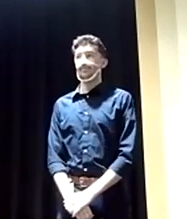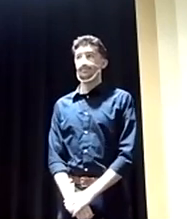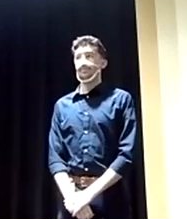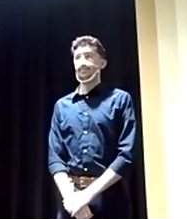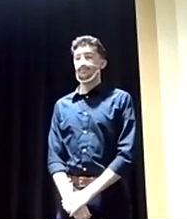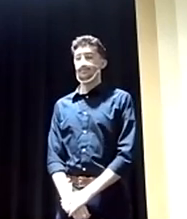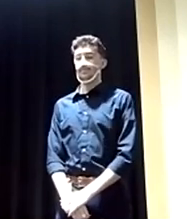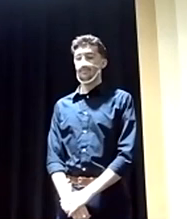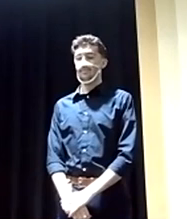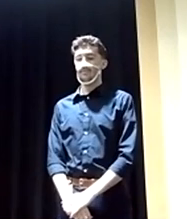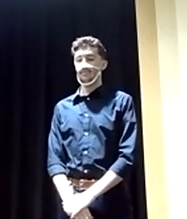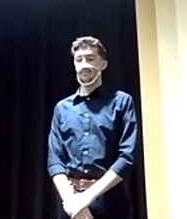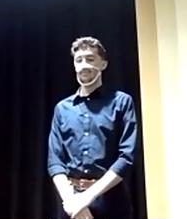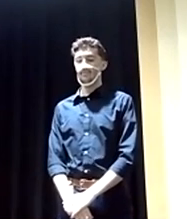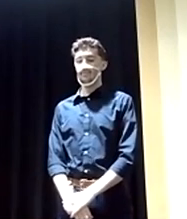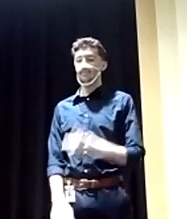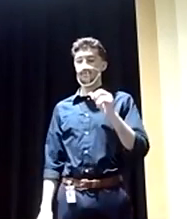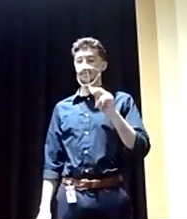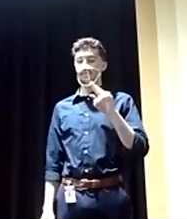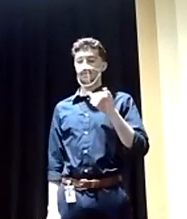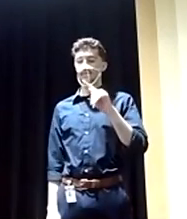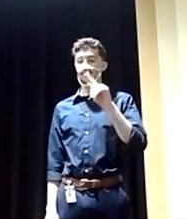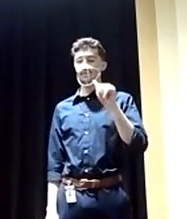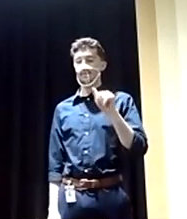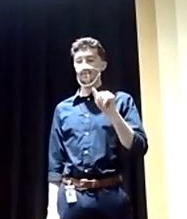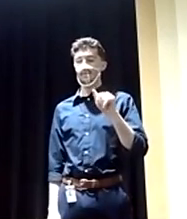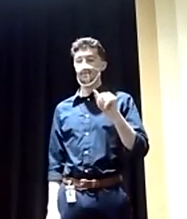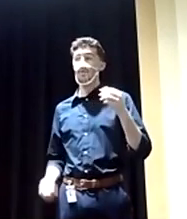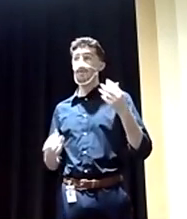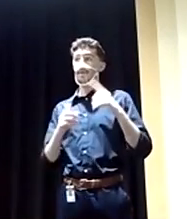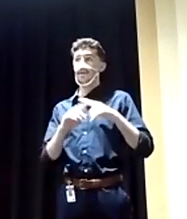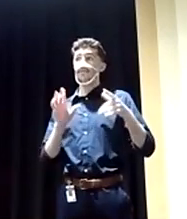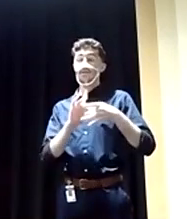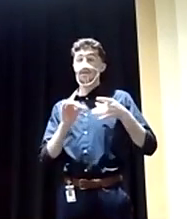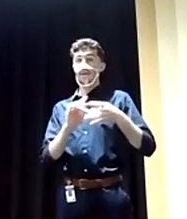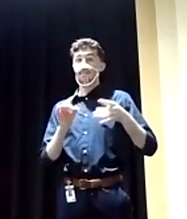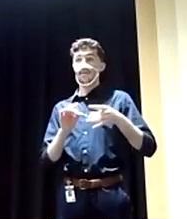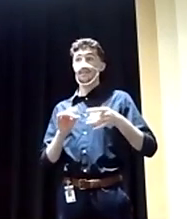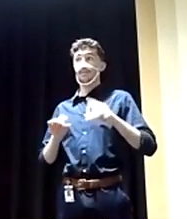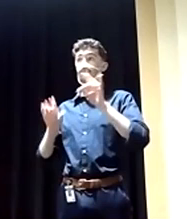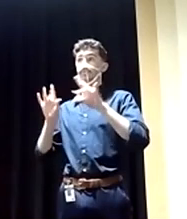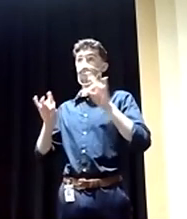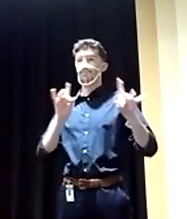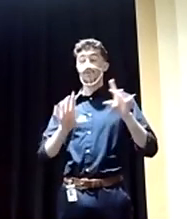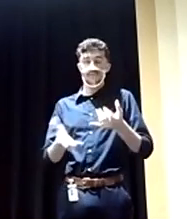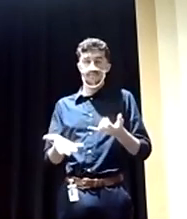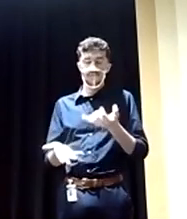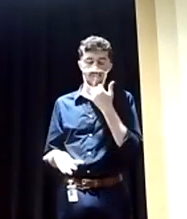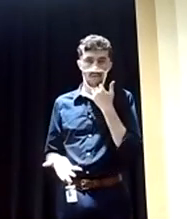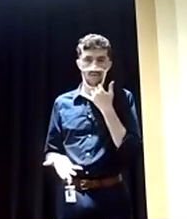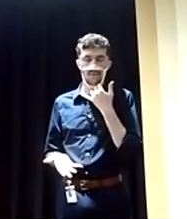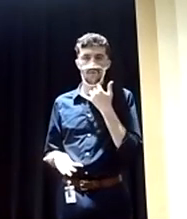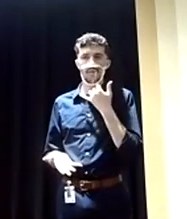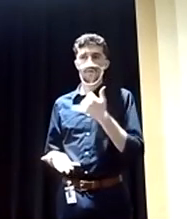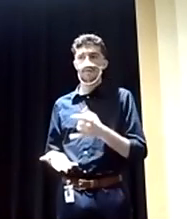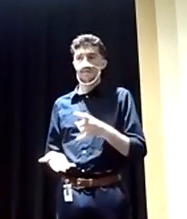There's just, and there are a number of comments that have been made that have just been wrong and belayed a complete